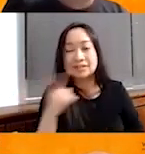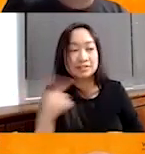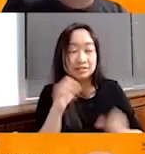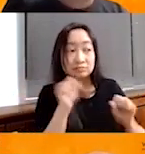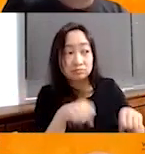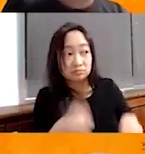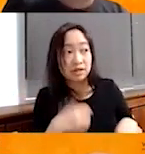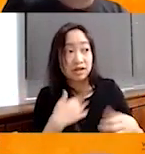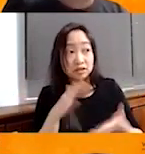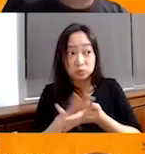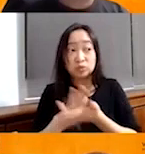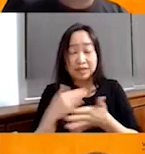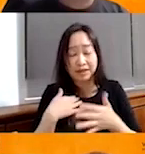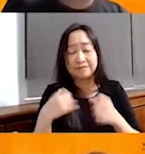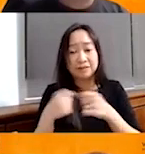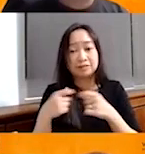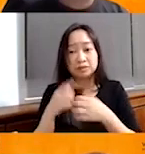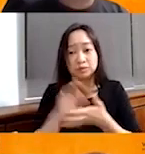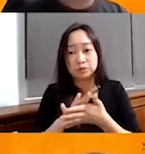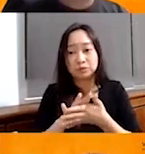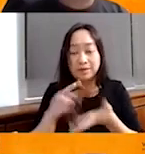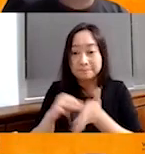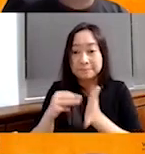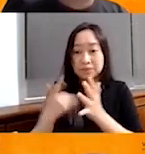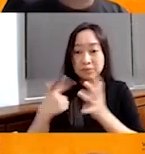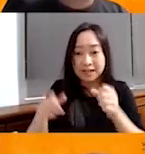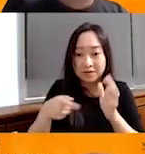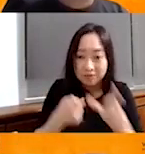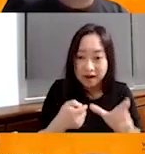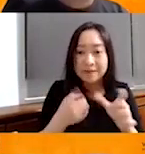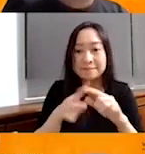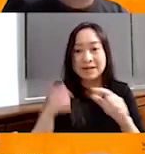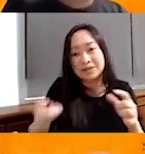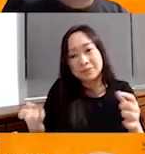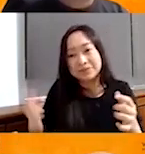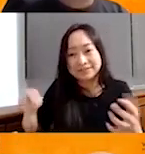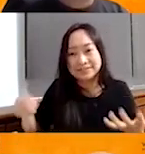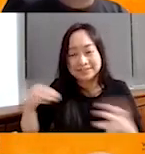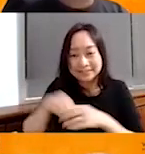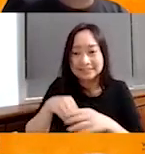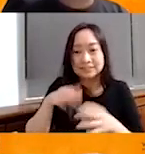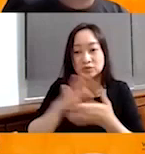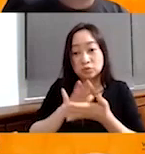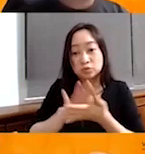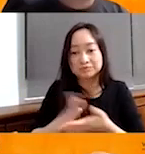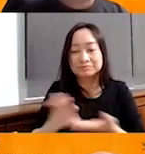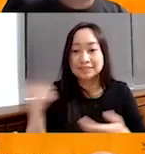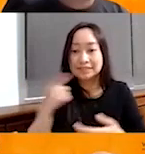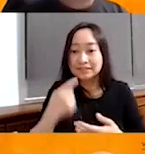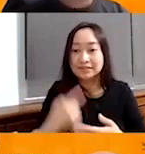have electricity. In that case, we can run, but we need some equipment in our schools. Also,